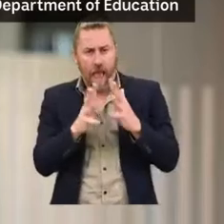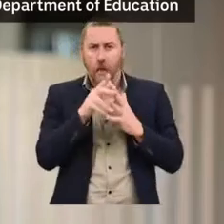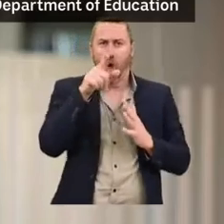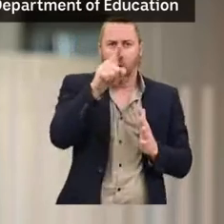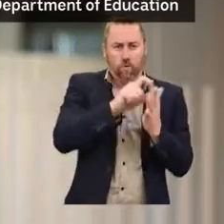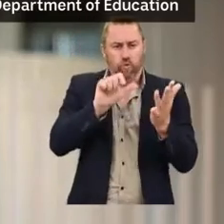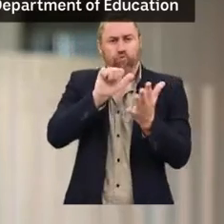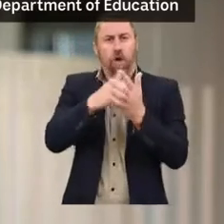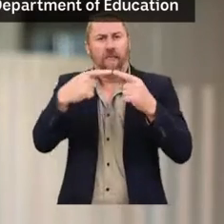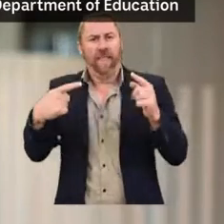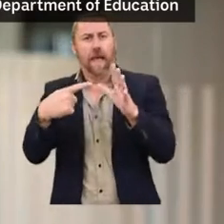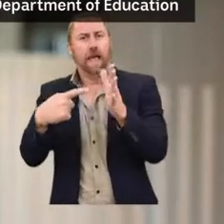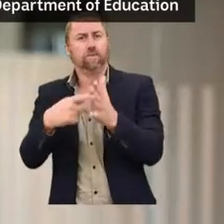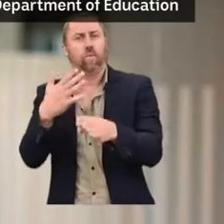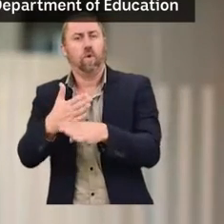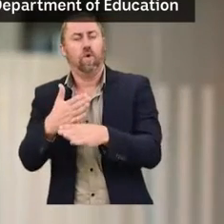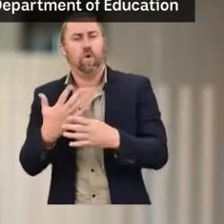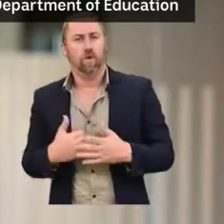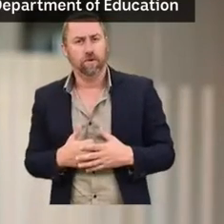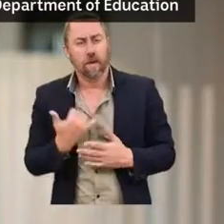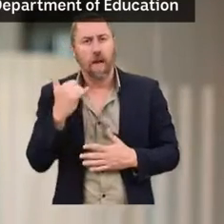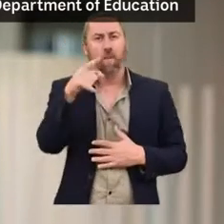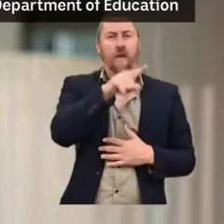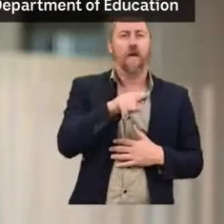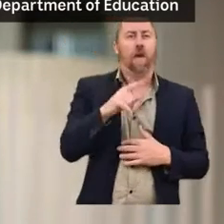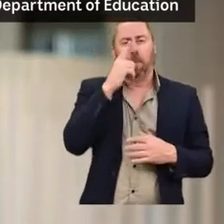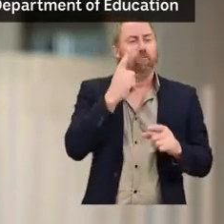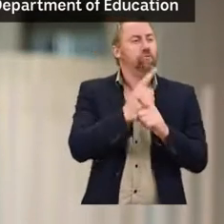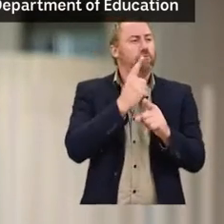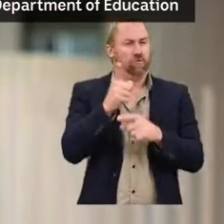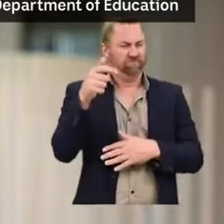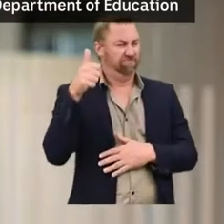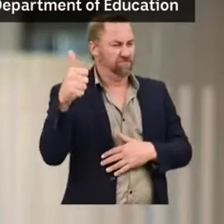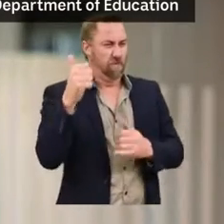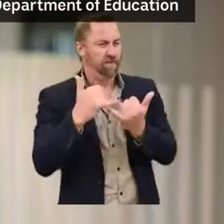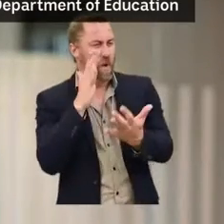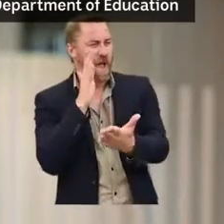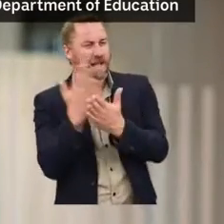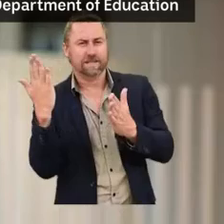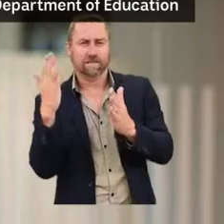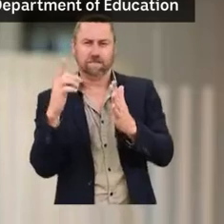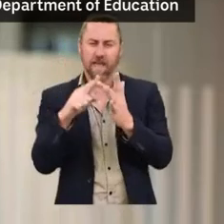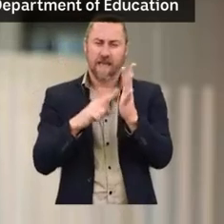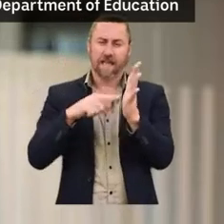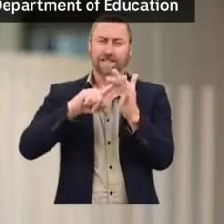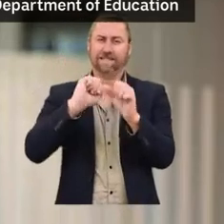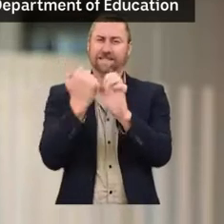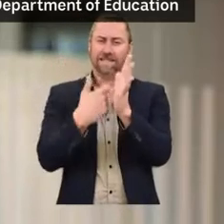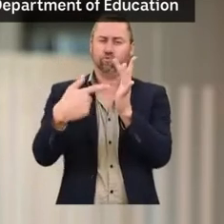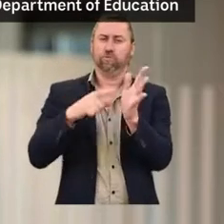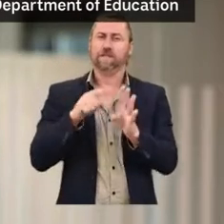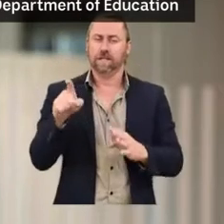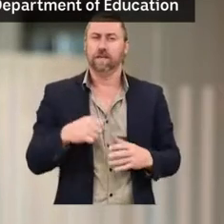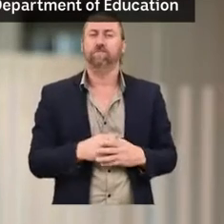workplace behaviour? What would someone say about how you demonstrate integrity? To ensure an ethical workplace the department